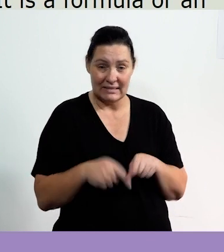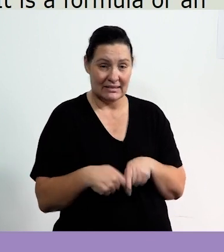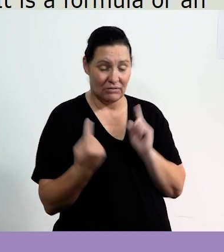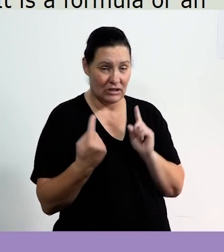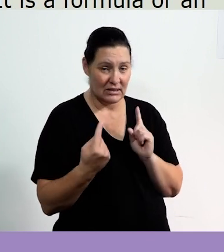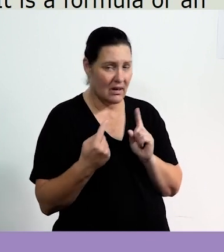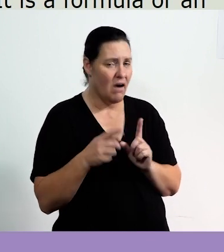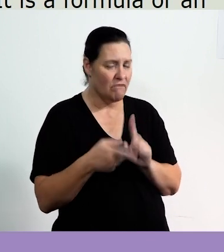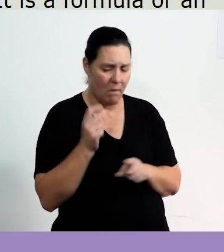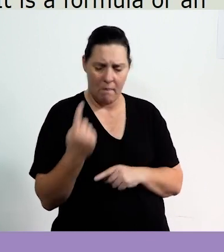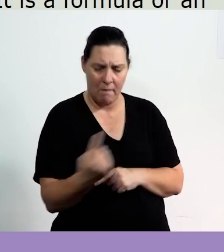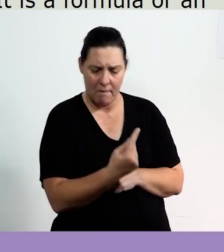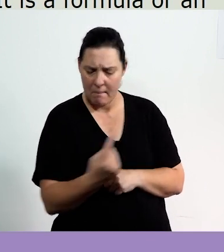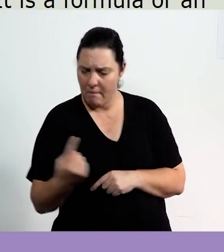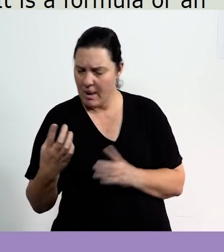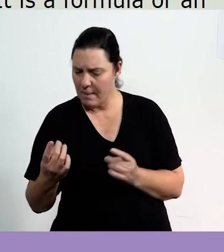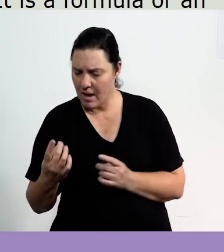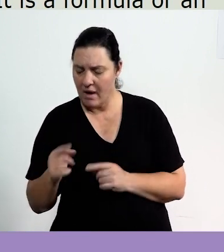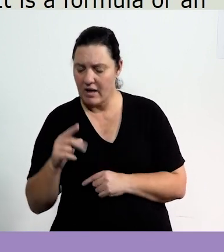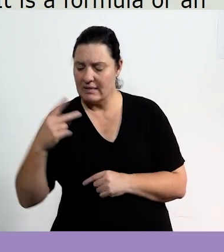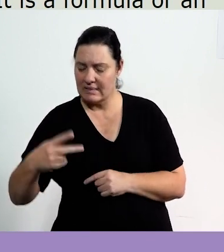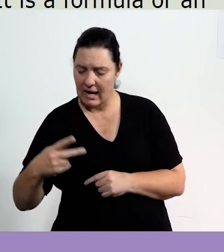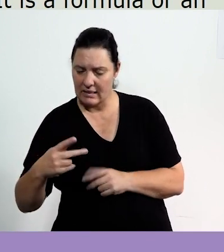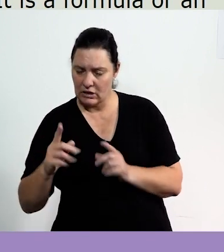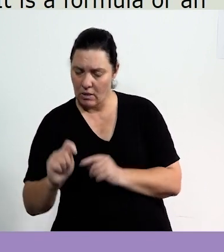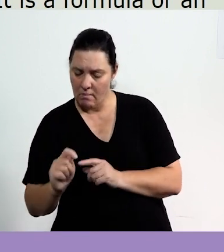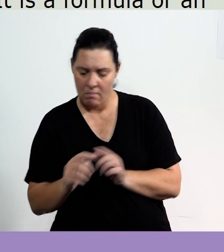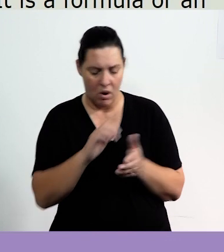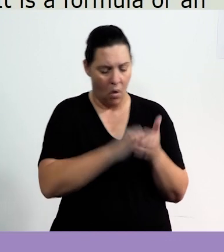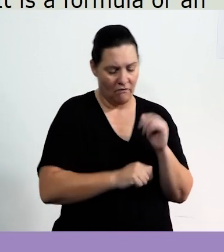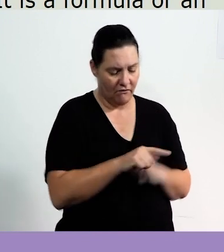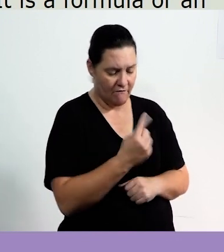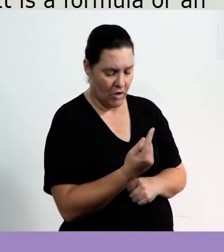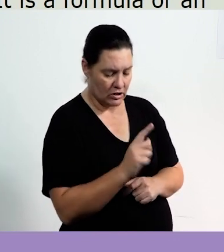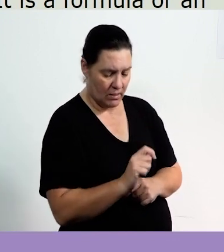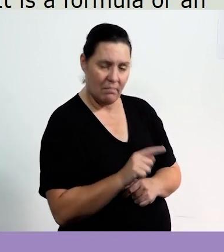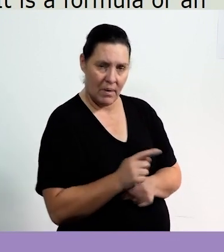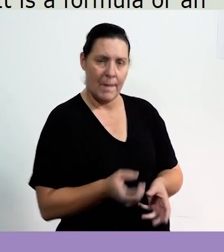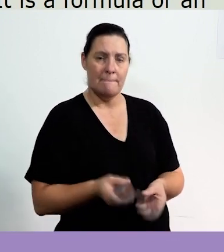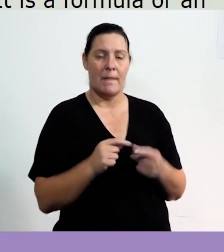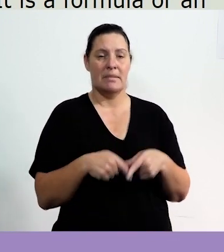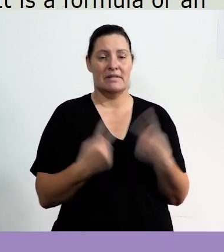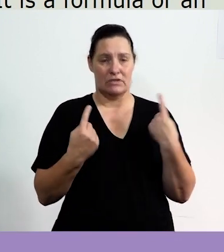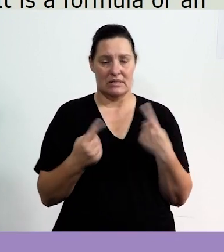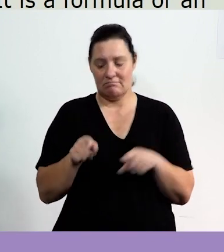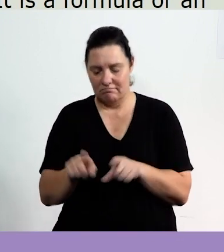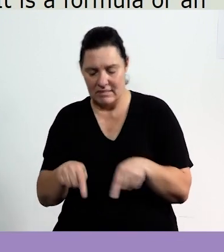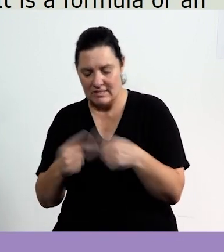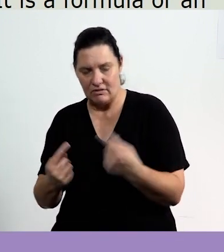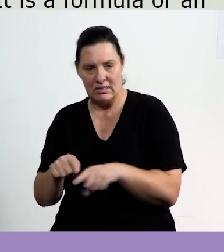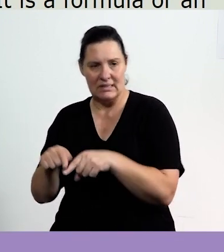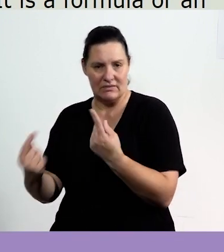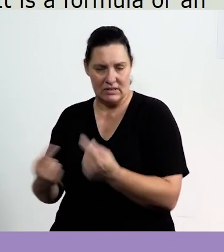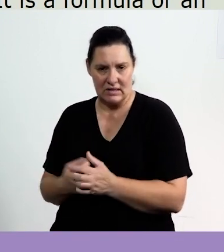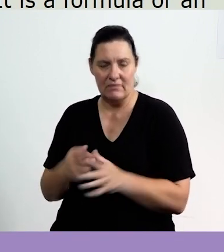finding the difference every time from each number? So when we take the second term and subtract the first term, then we are going to get a constant